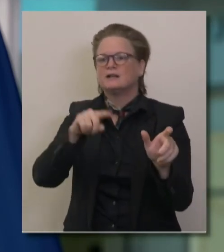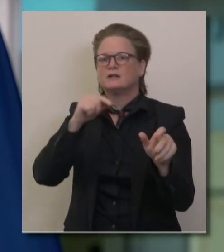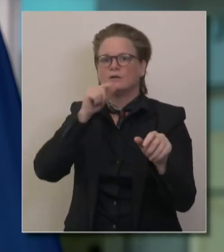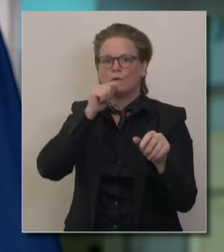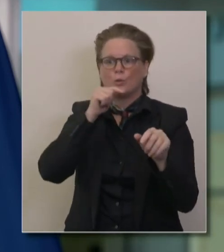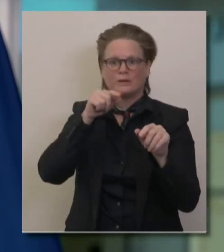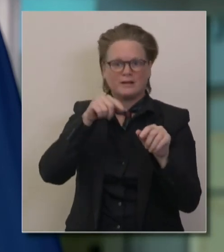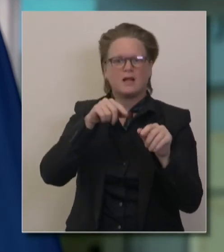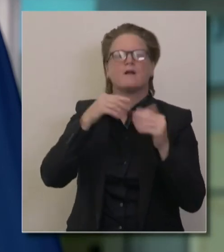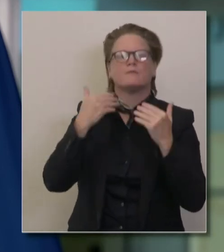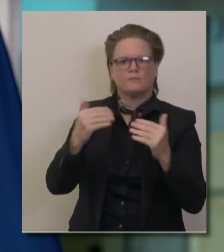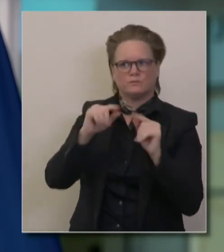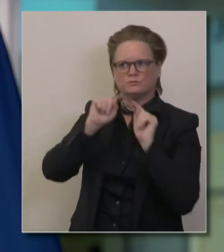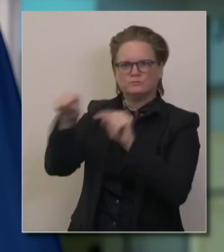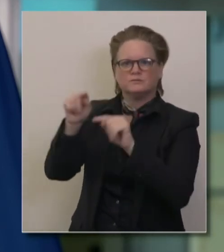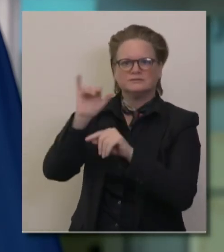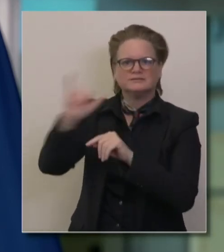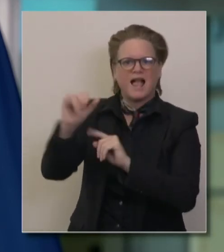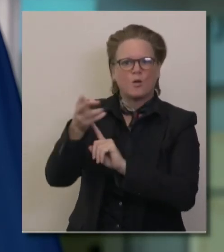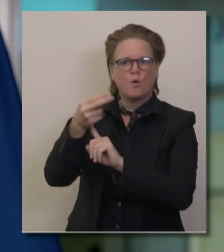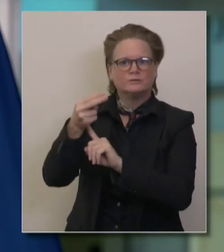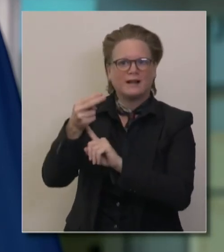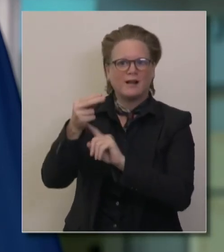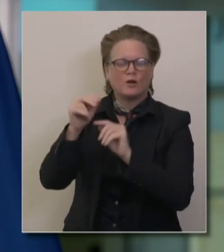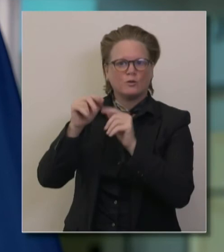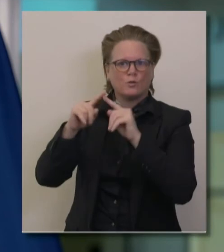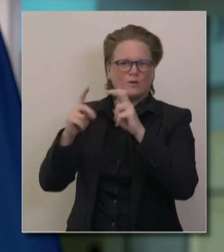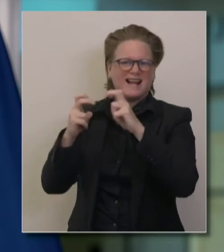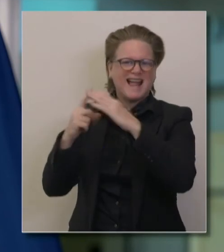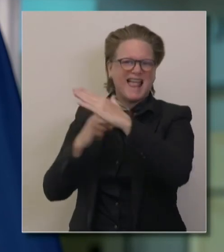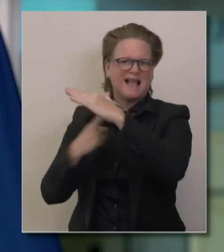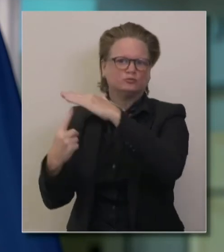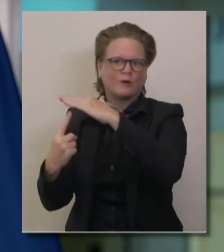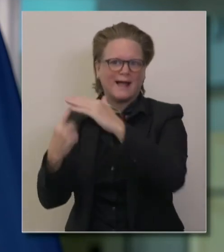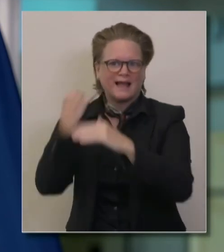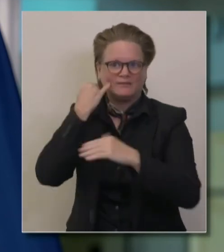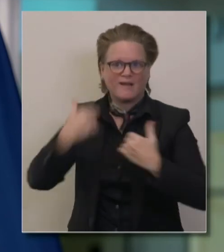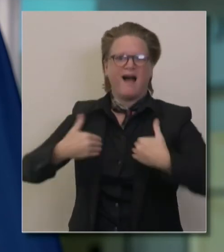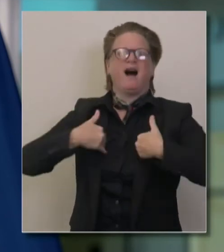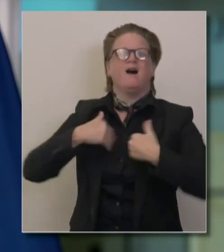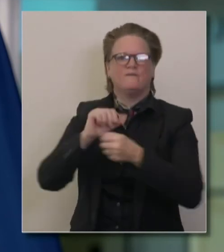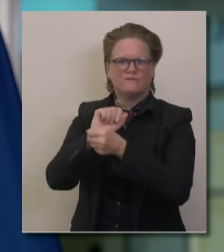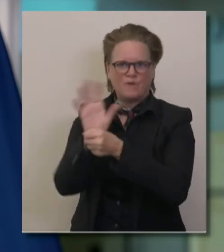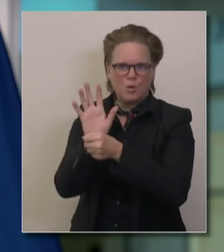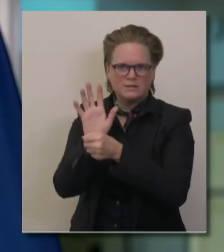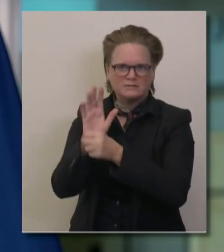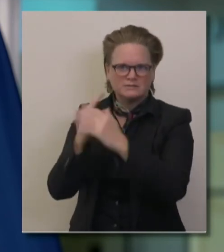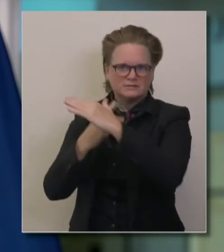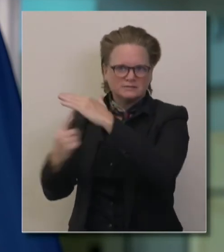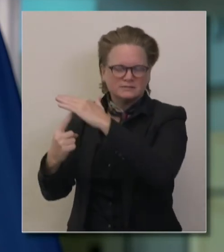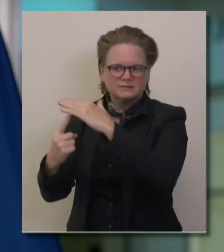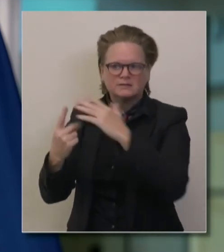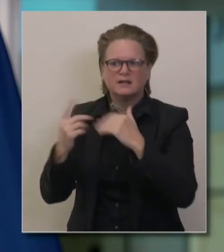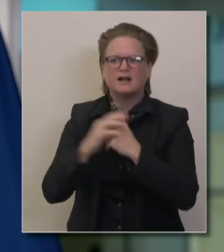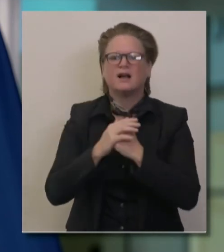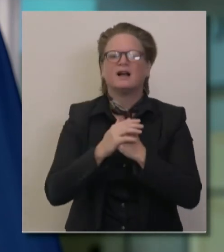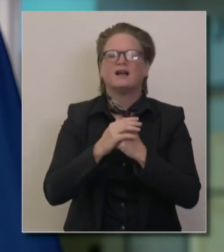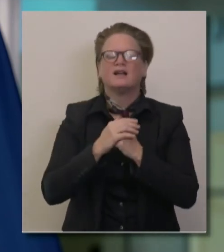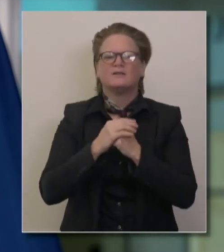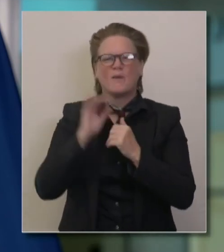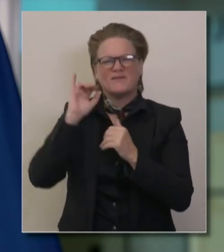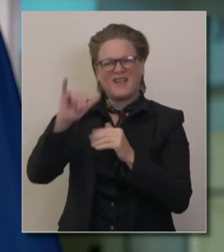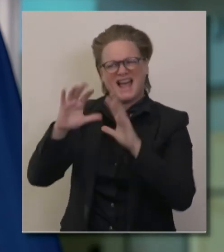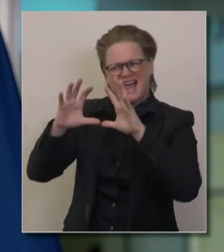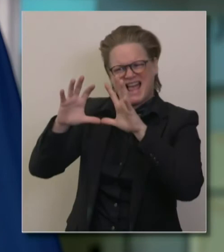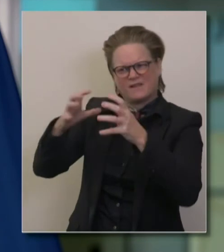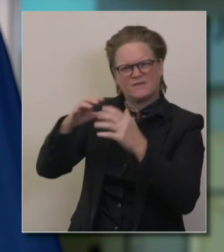allow people who can't easily isolate in their homes or their accommodations to have a hotel to be able